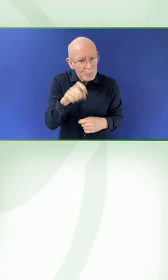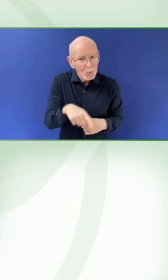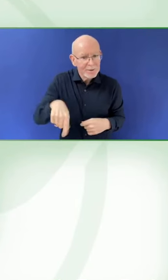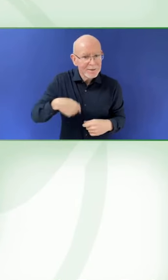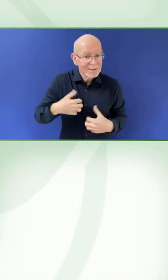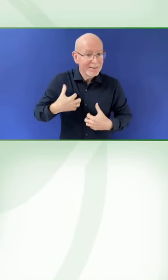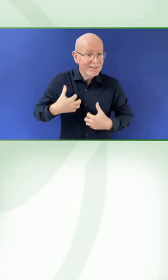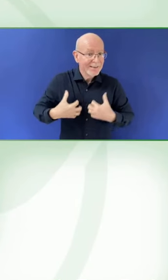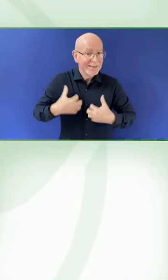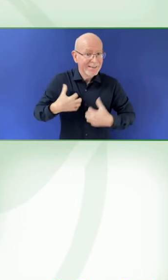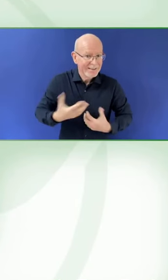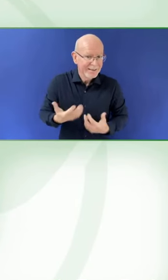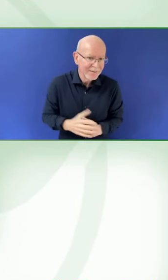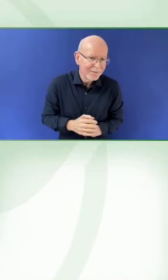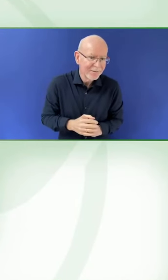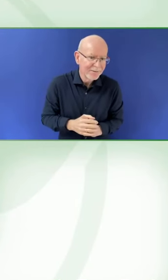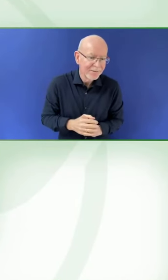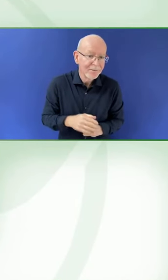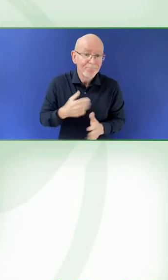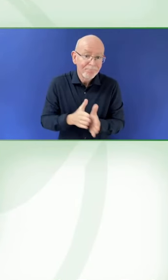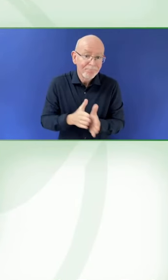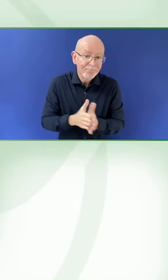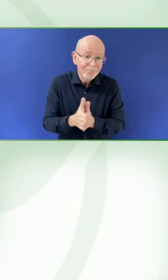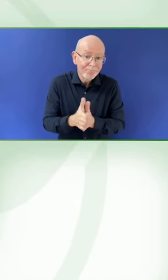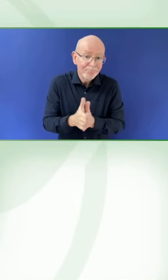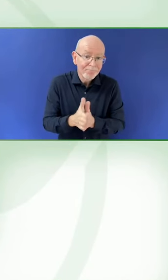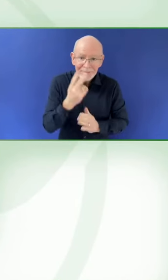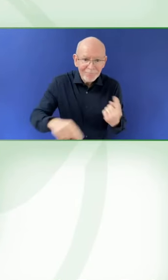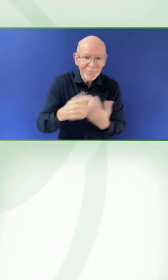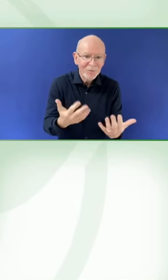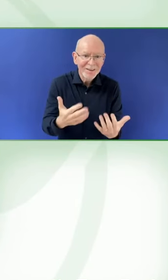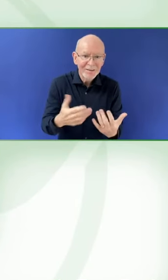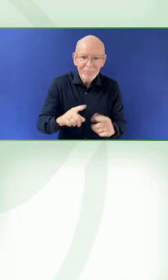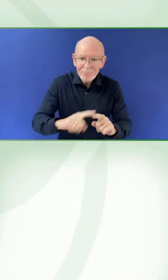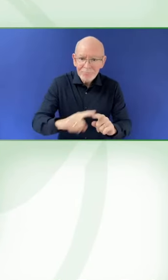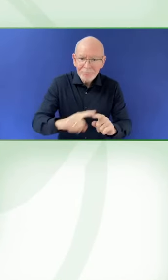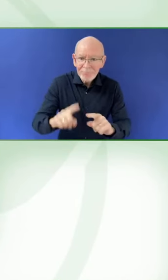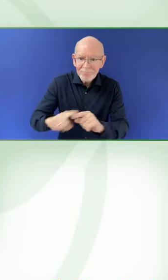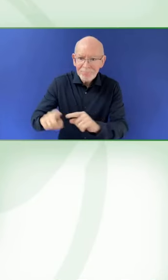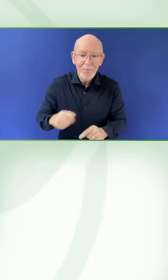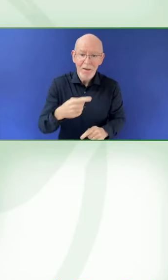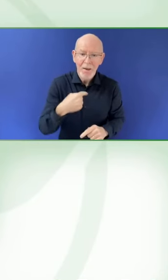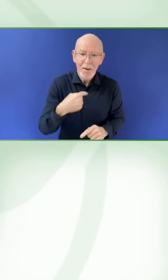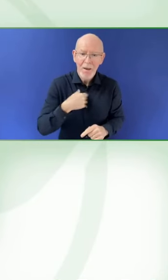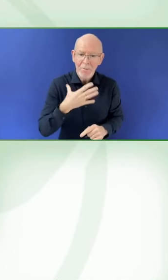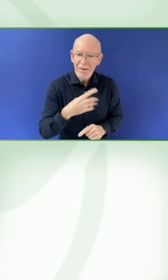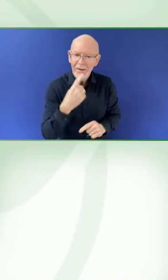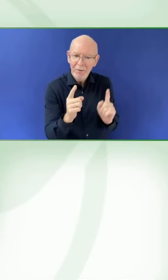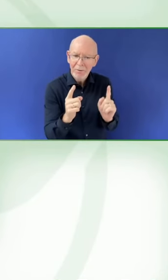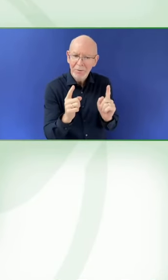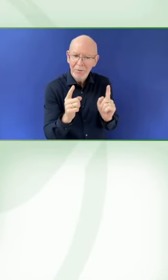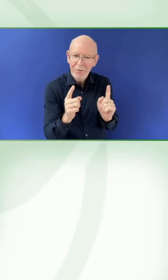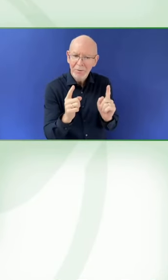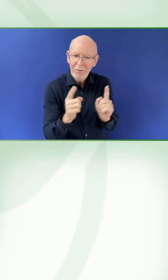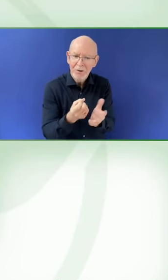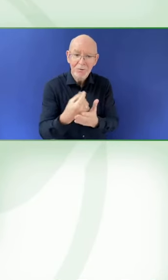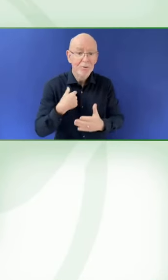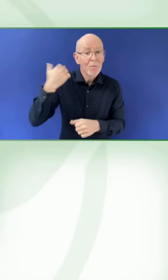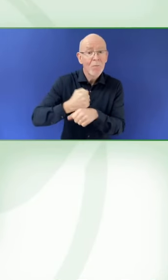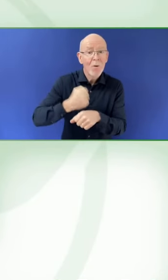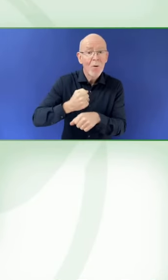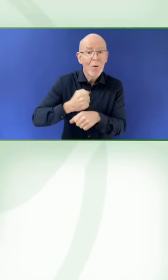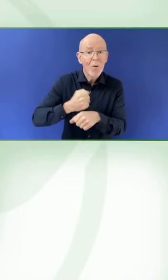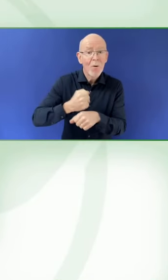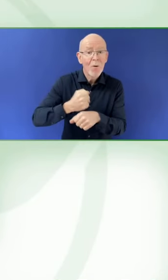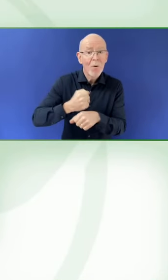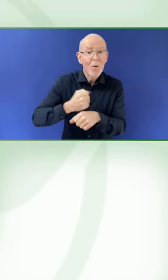eye tracking was focused on speech and computer access. But we started using it for storytelling with some of the most disabled